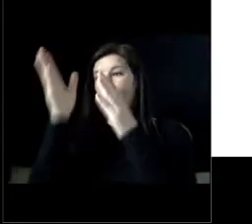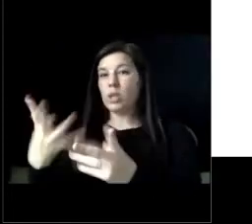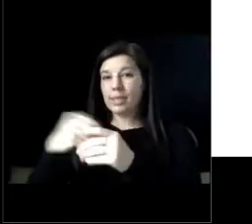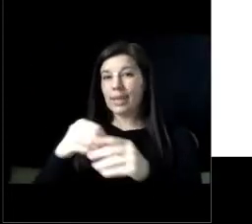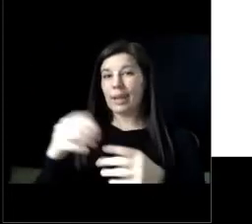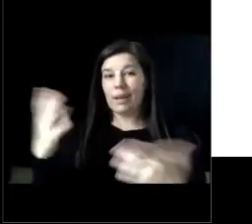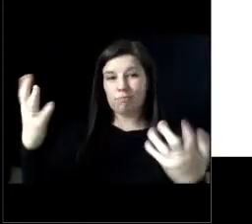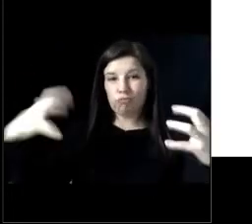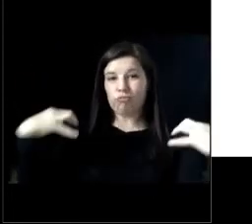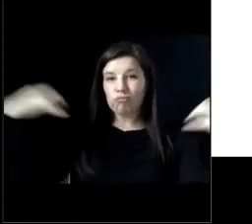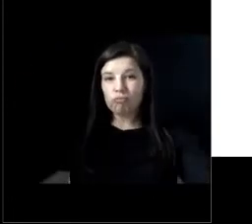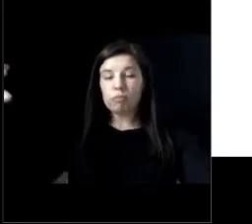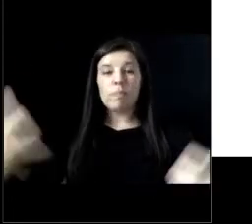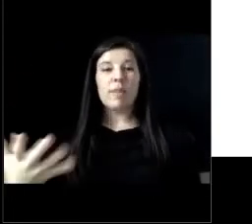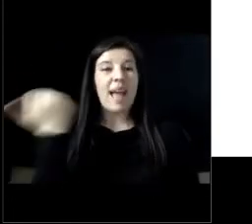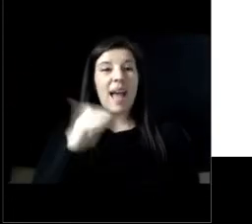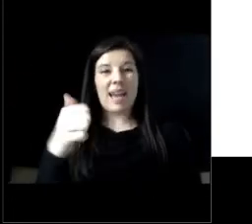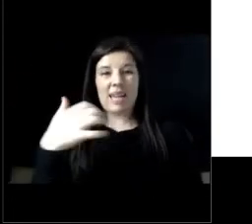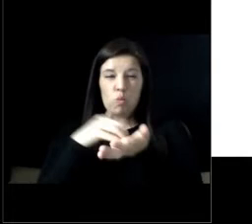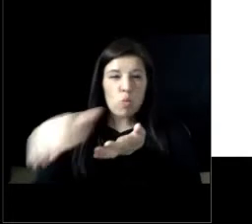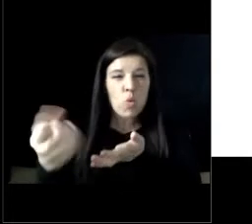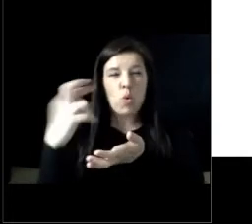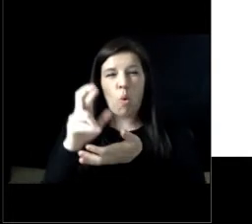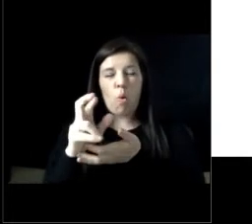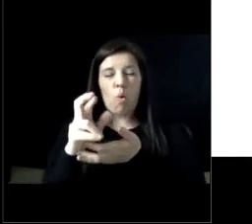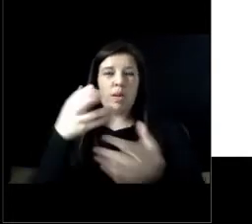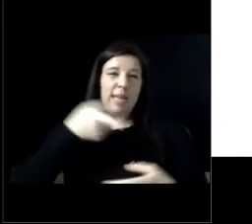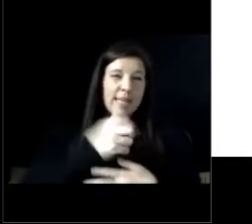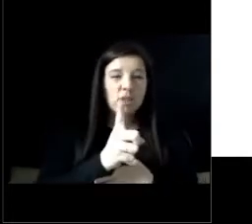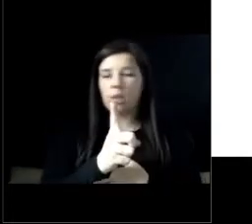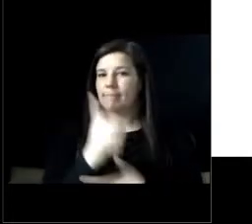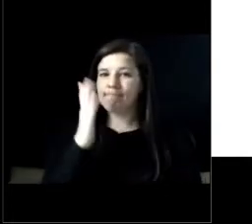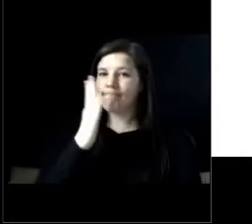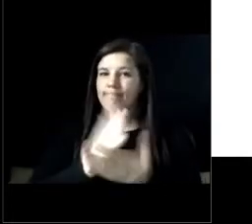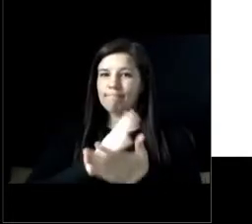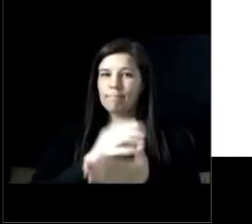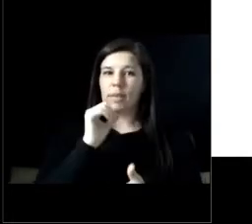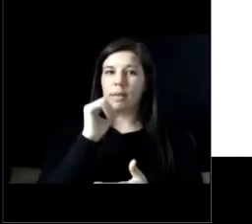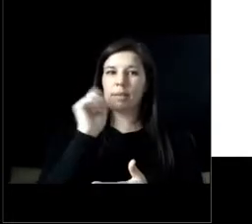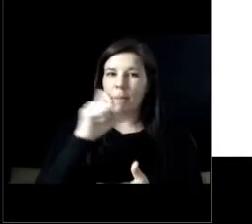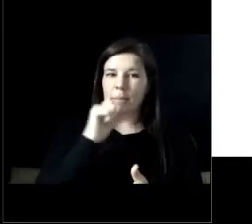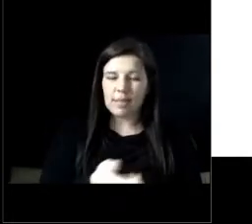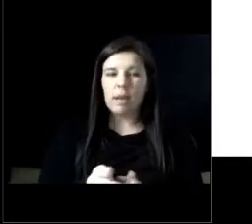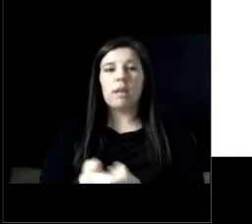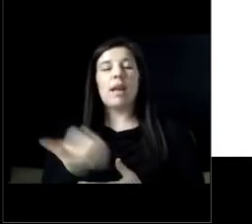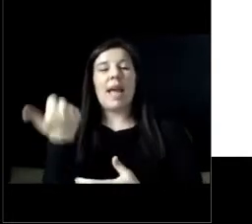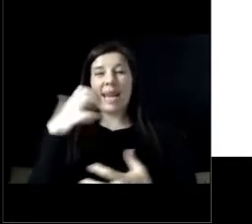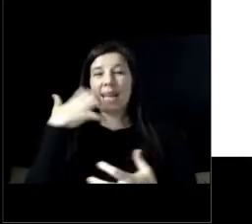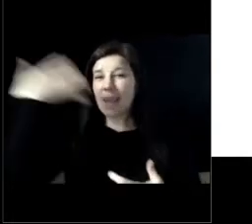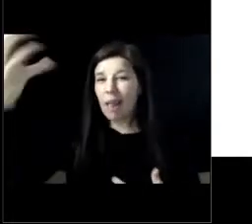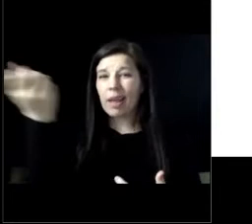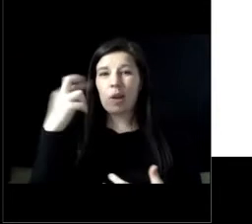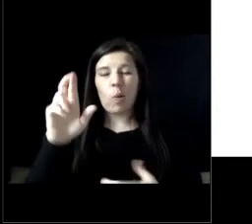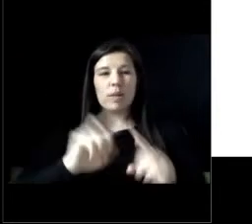rudeness insults or personal attacks are strictly prohibited and disruptive behaviors from the audience yelling of any sort and similar